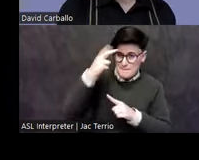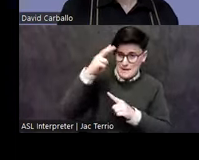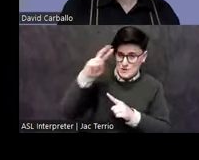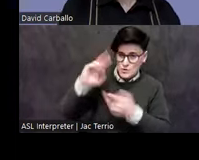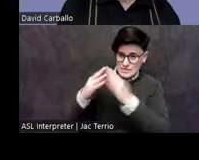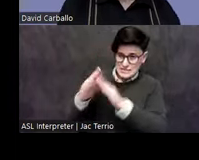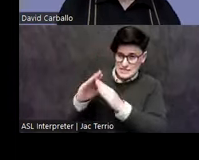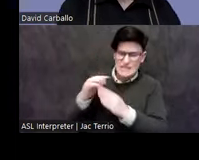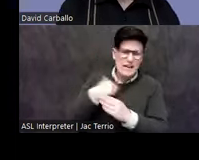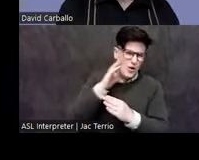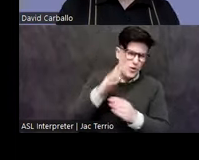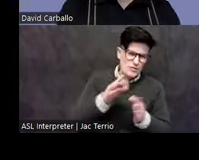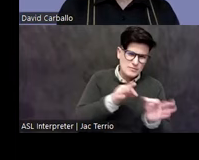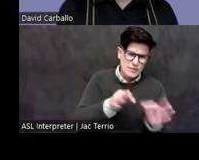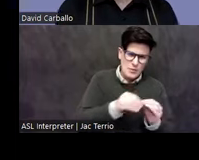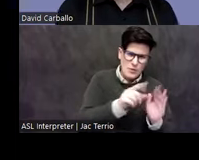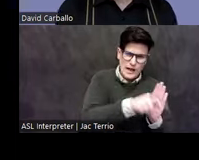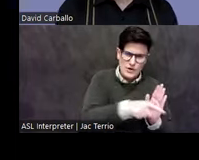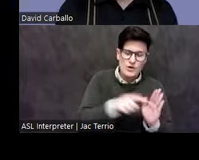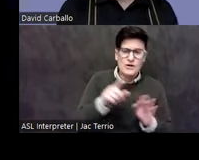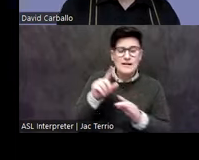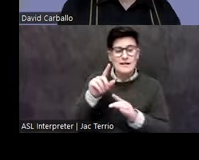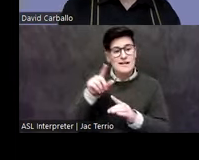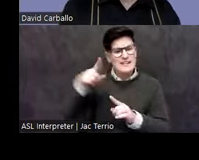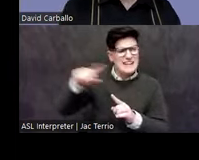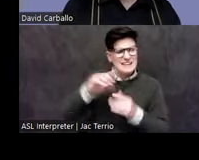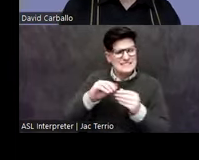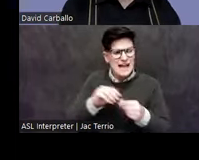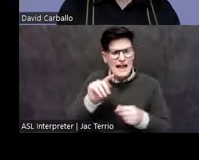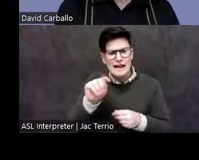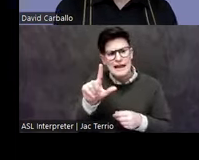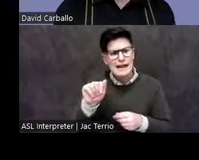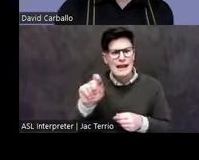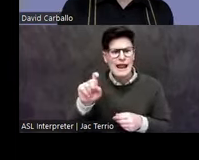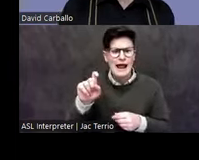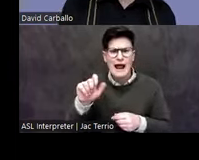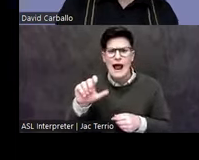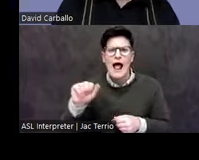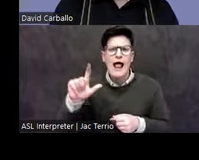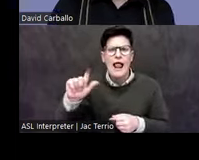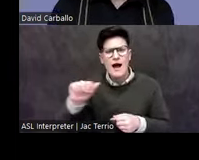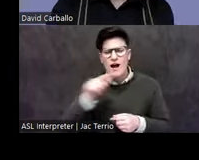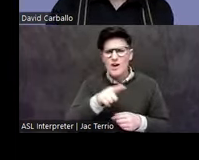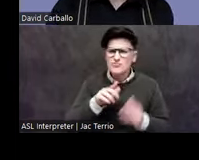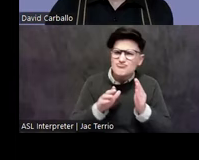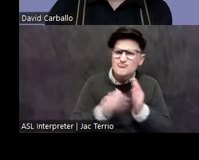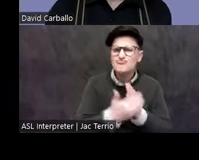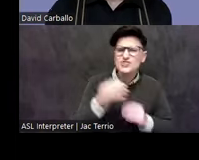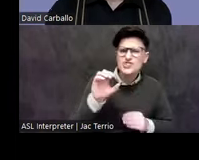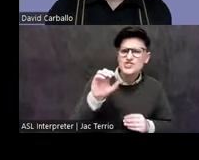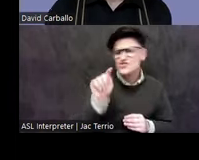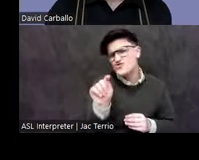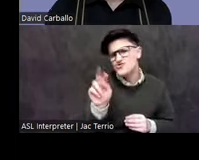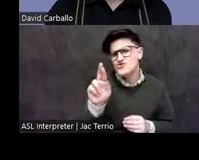that is, of the Tlaxcala texts having been traitors to the native